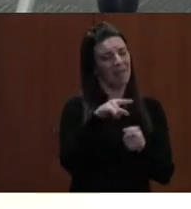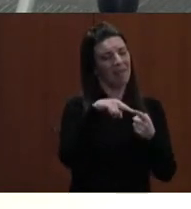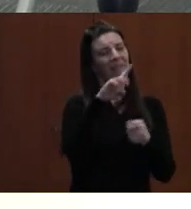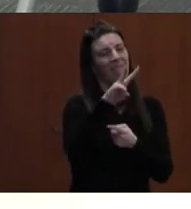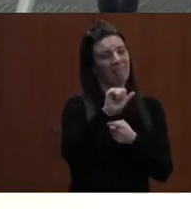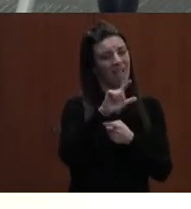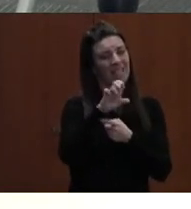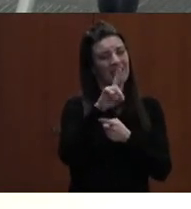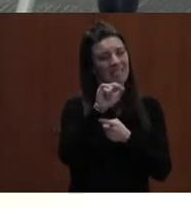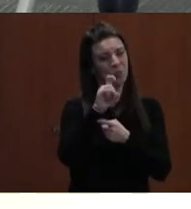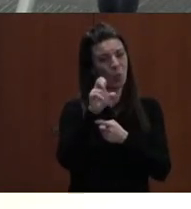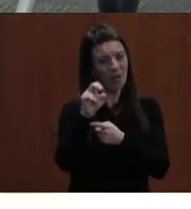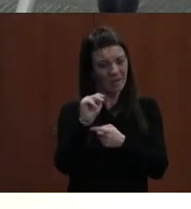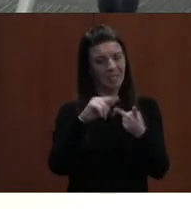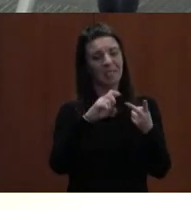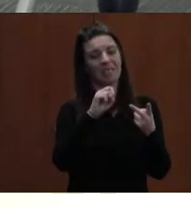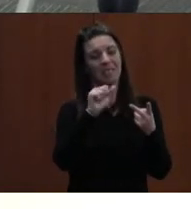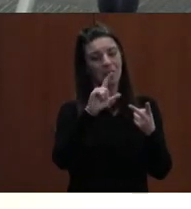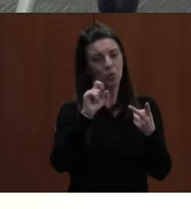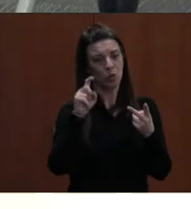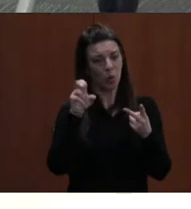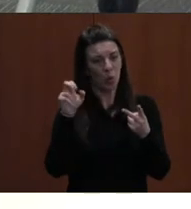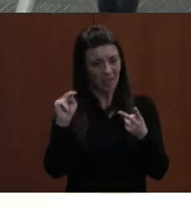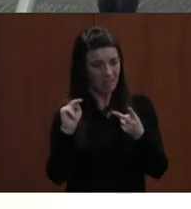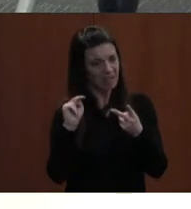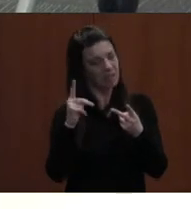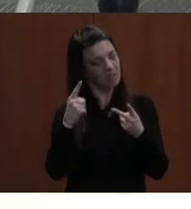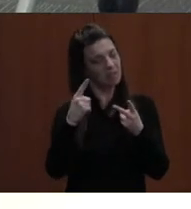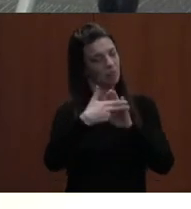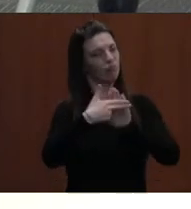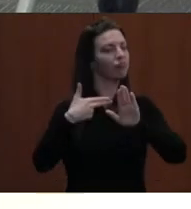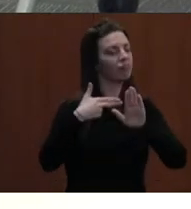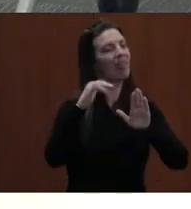though, as those are both major accomplishments and should be recognized as great achievements.